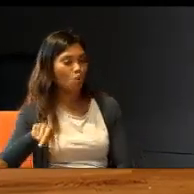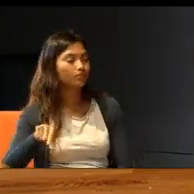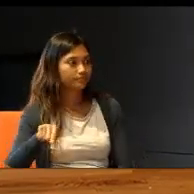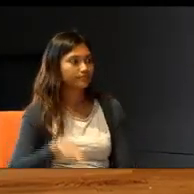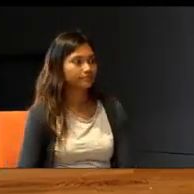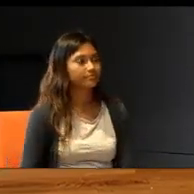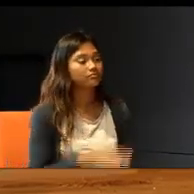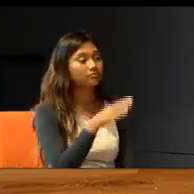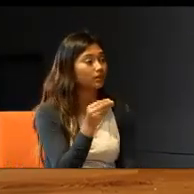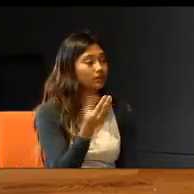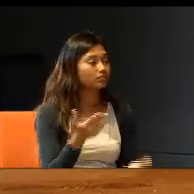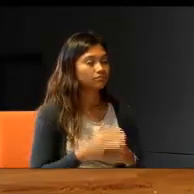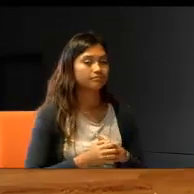Road, and,